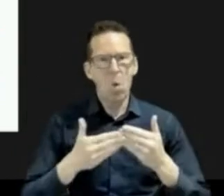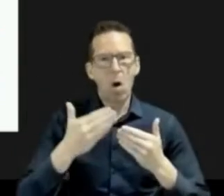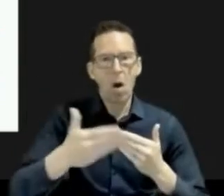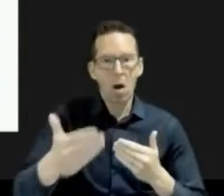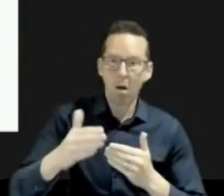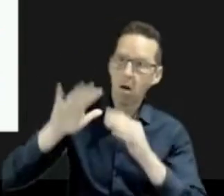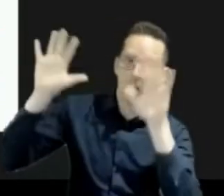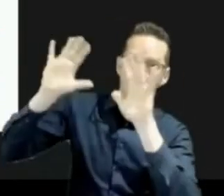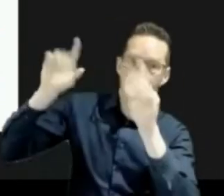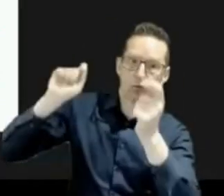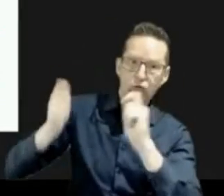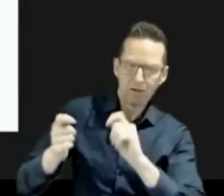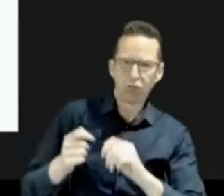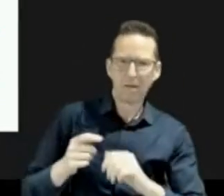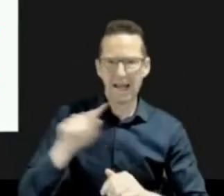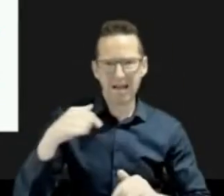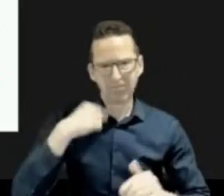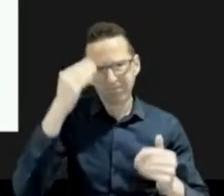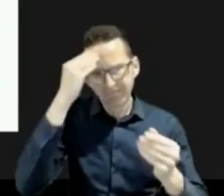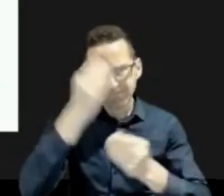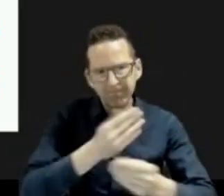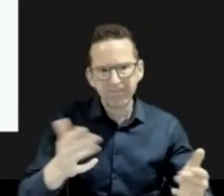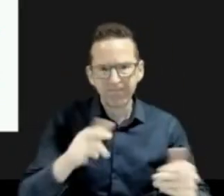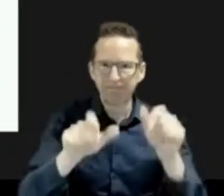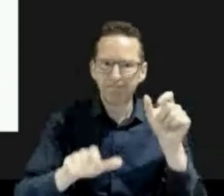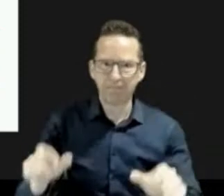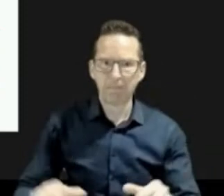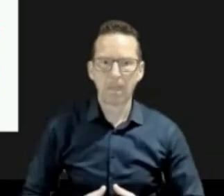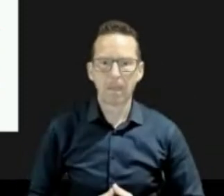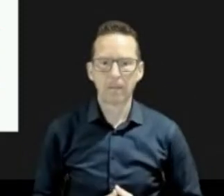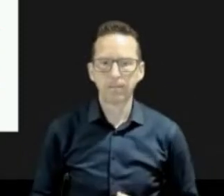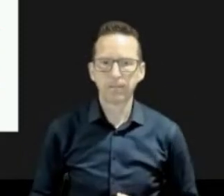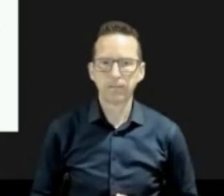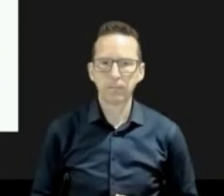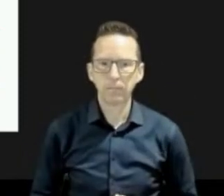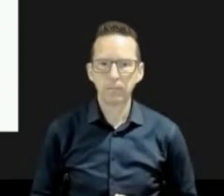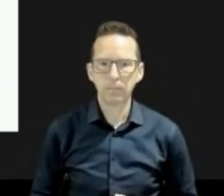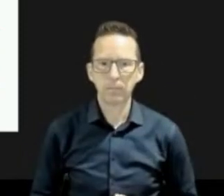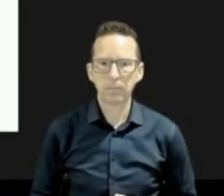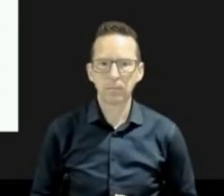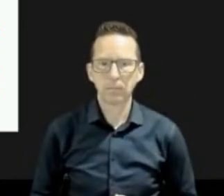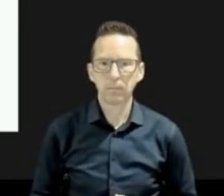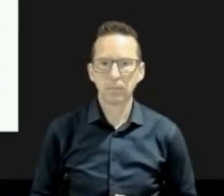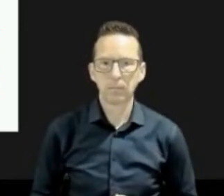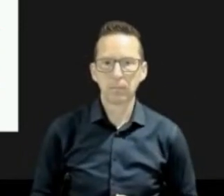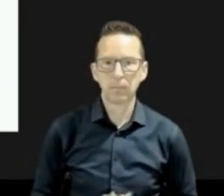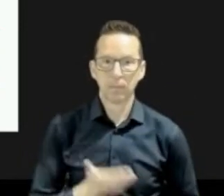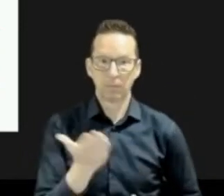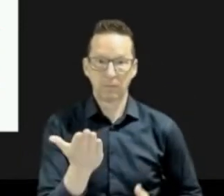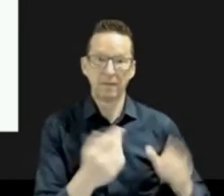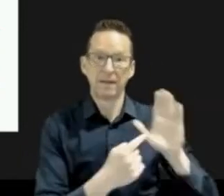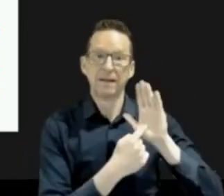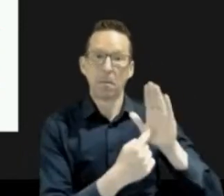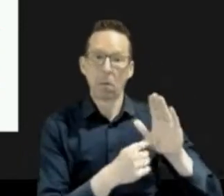Here's an example of an experimental product we are providing to our response or responding agencies. It's a color